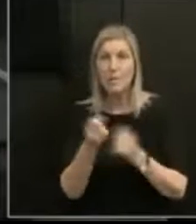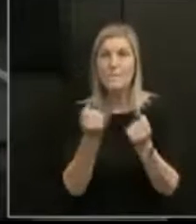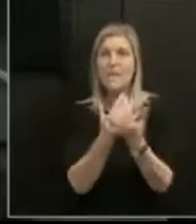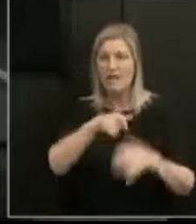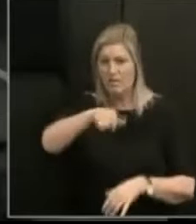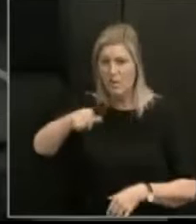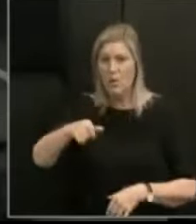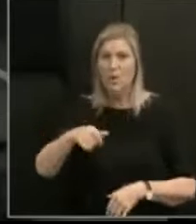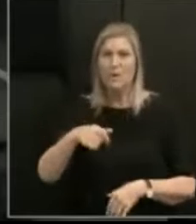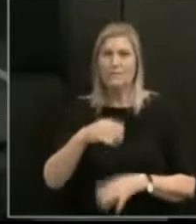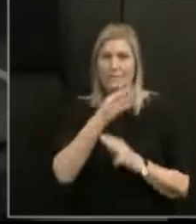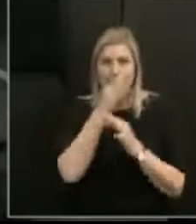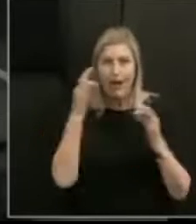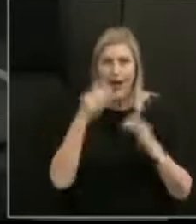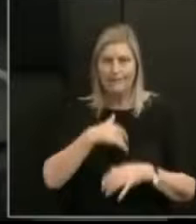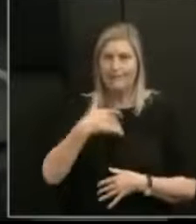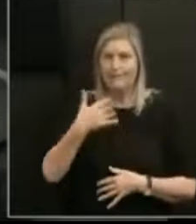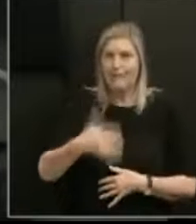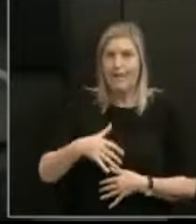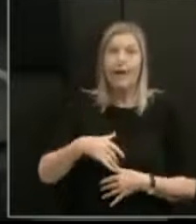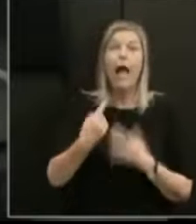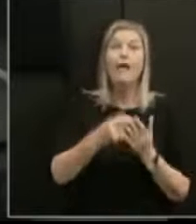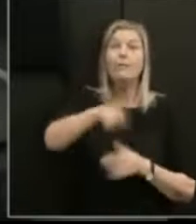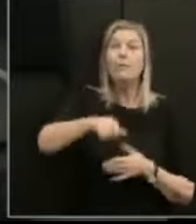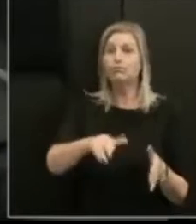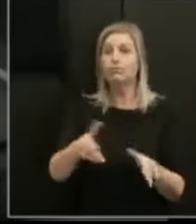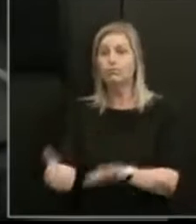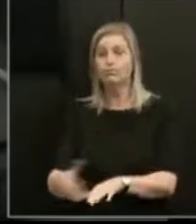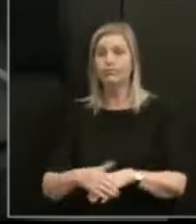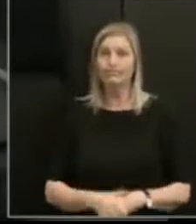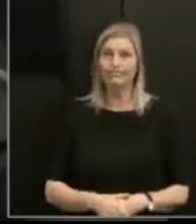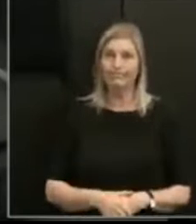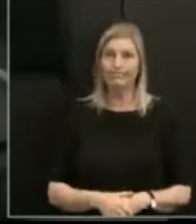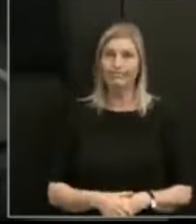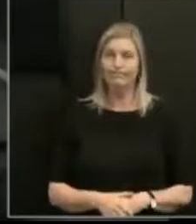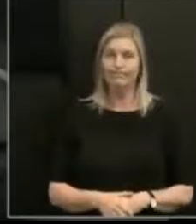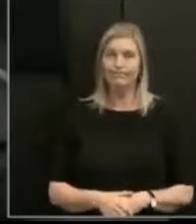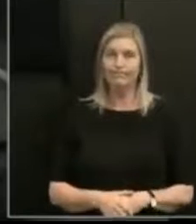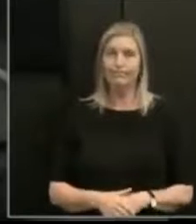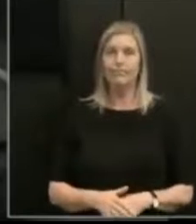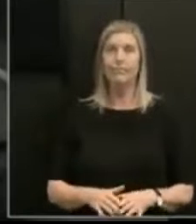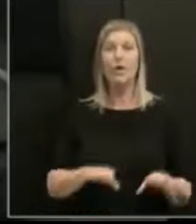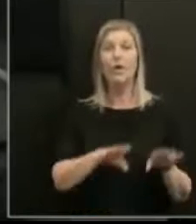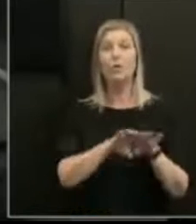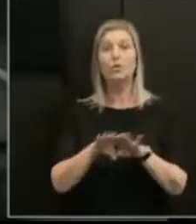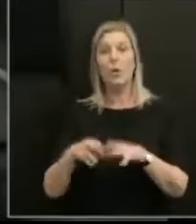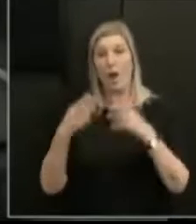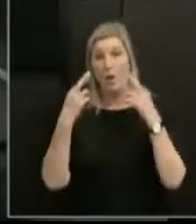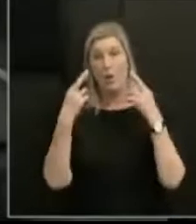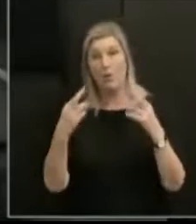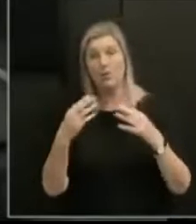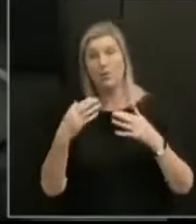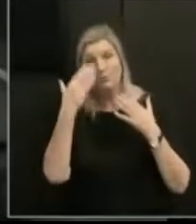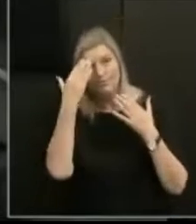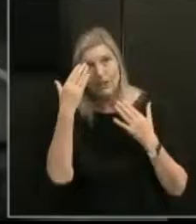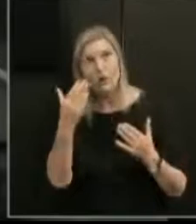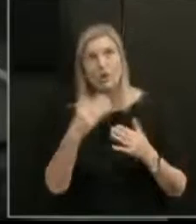and those who are no longer with us. Moi mai ra. I also wish to acknowledge those who